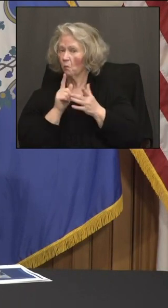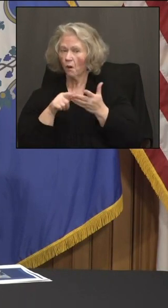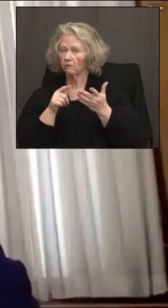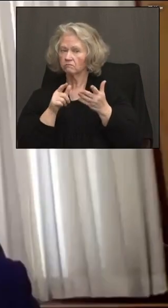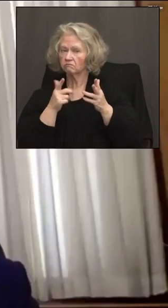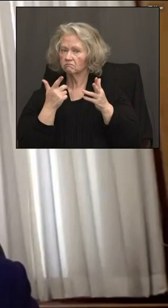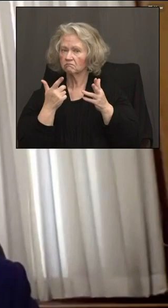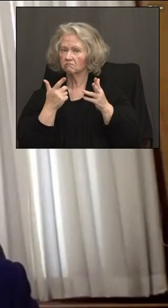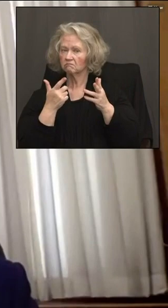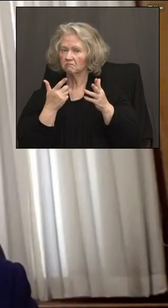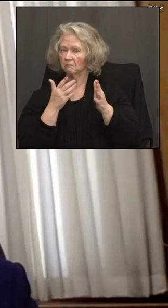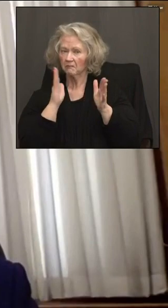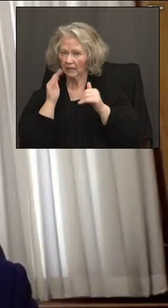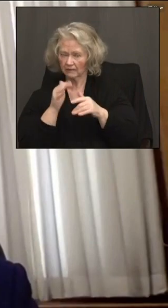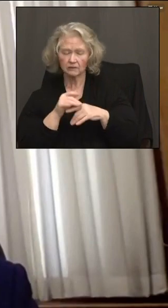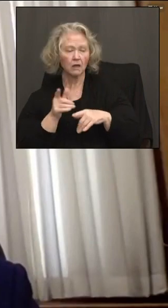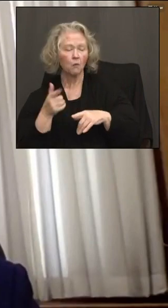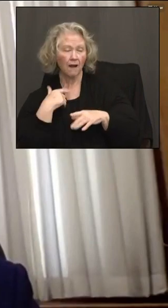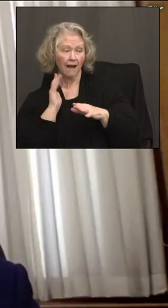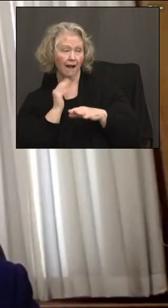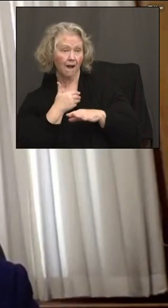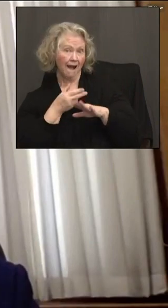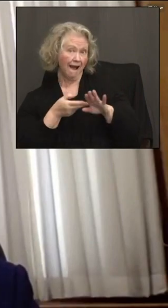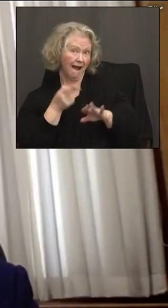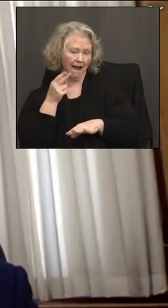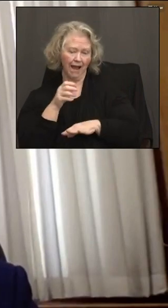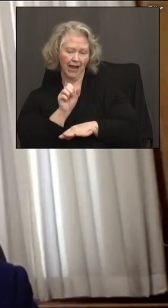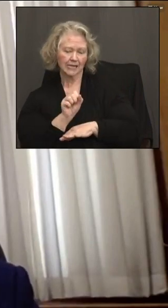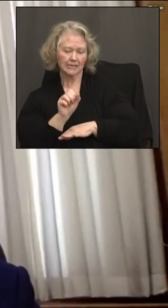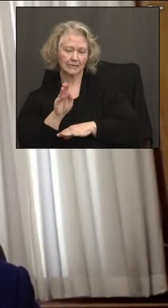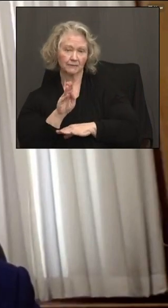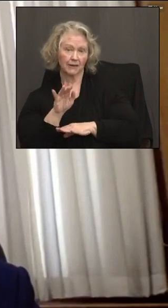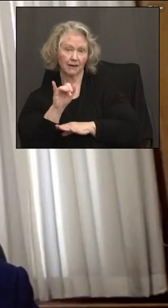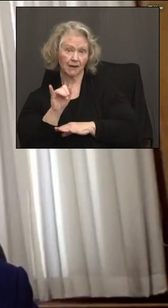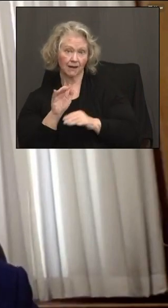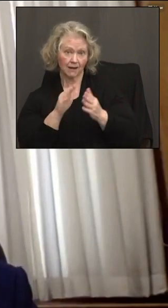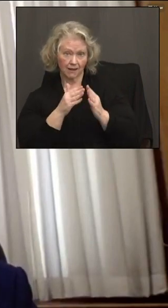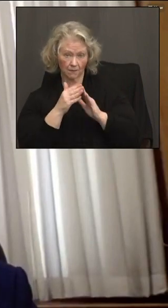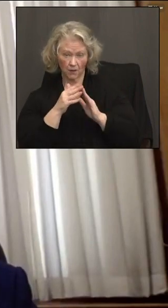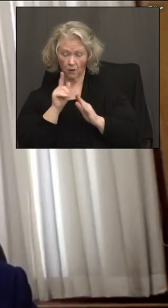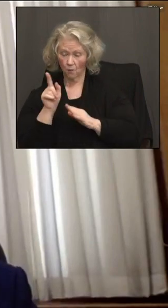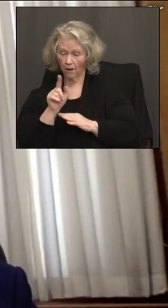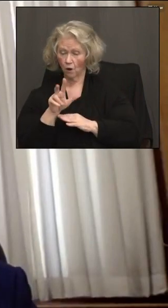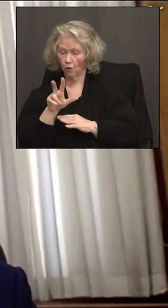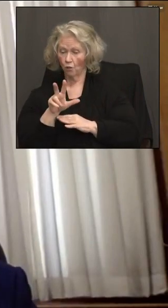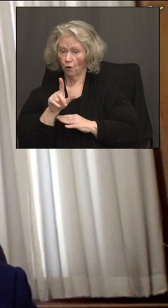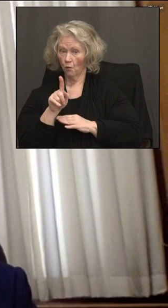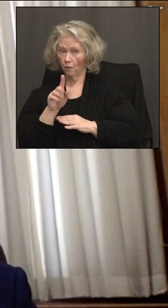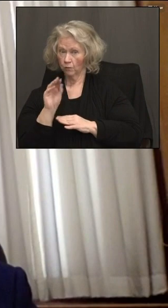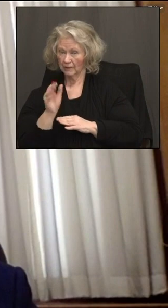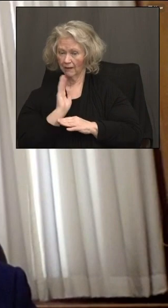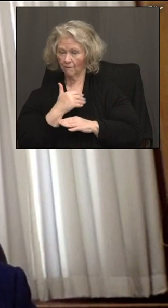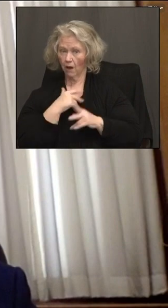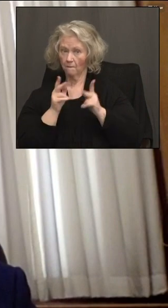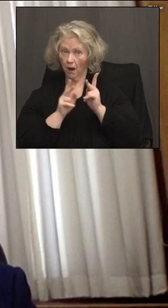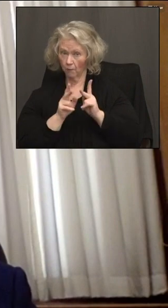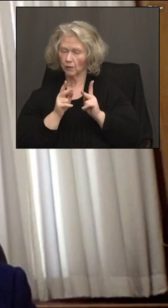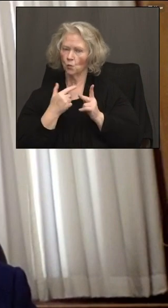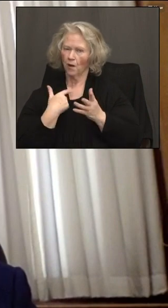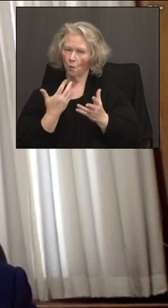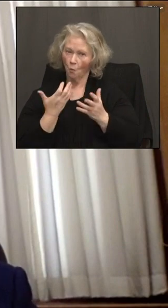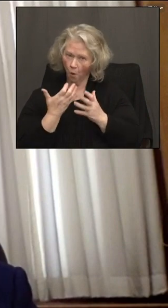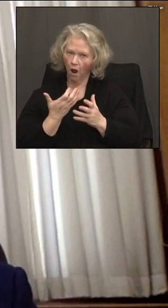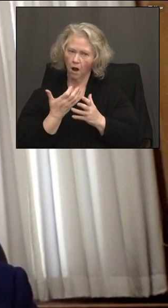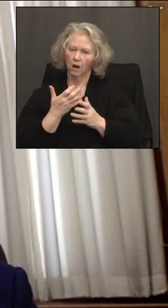Sure. So in our high SBI communities where we've got 31 percent of our population lives in those communities, that's the goal is to get